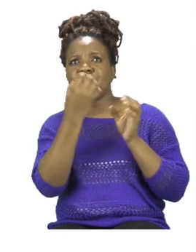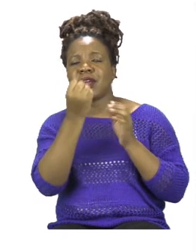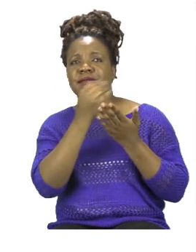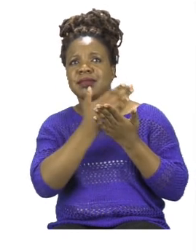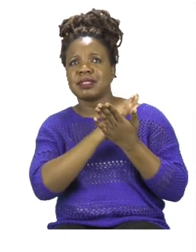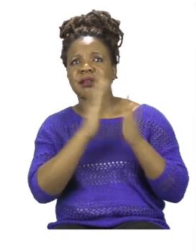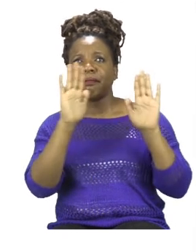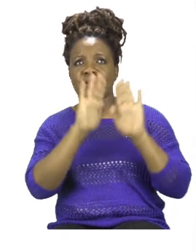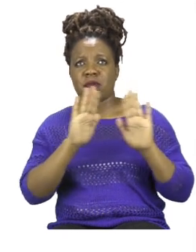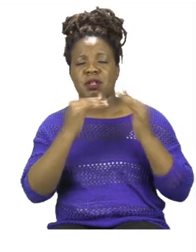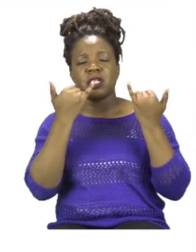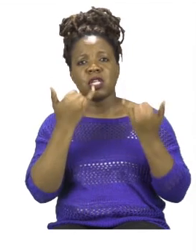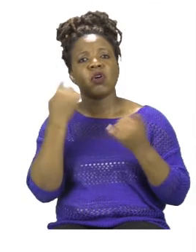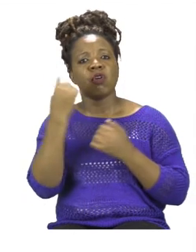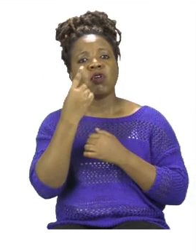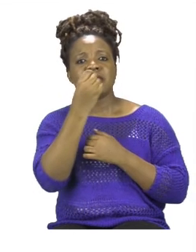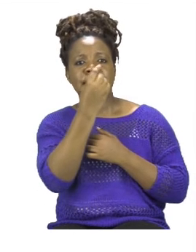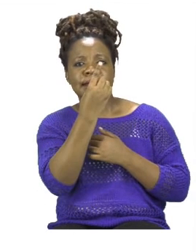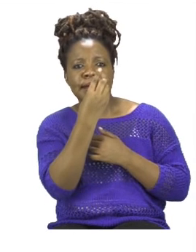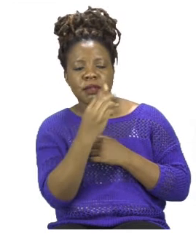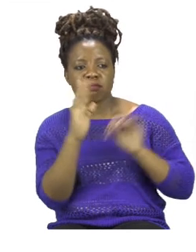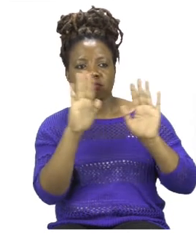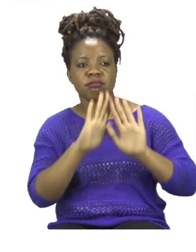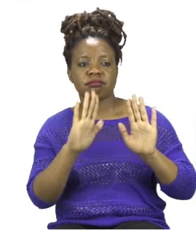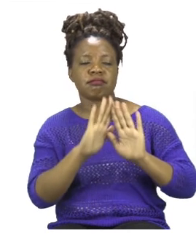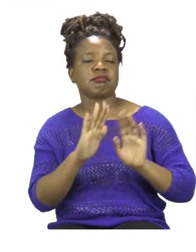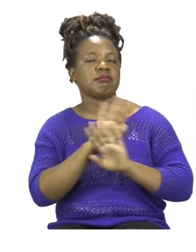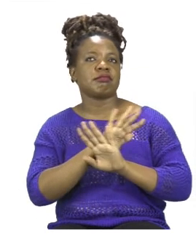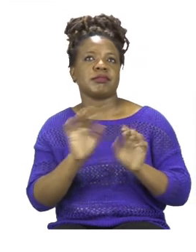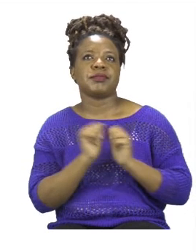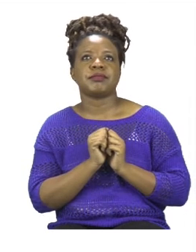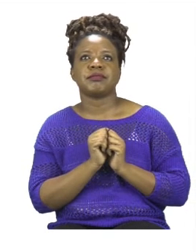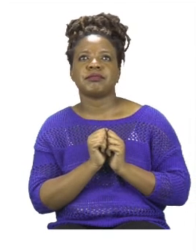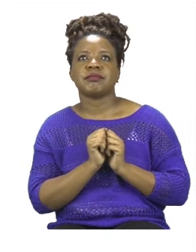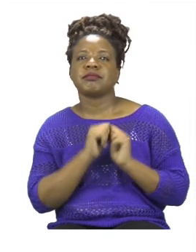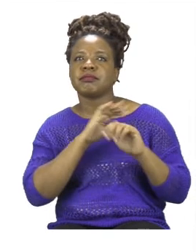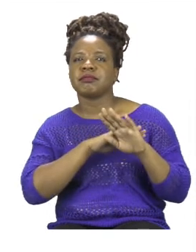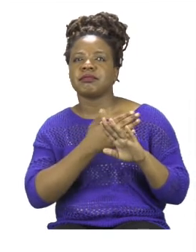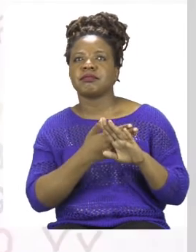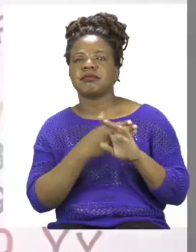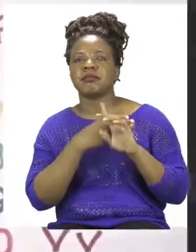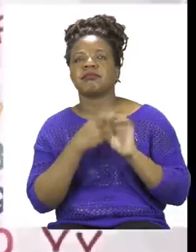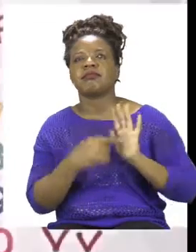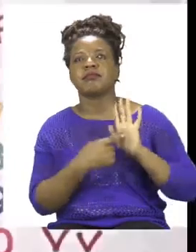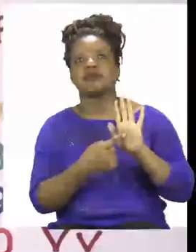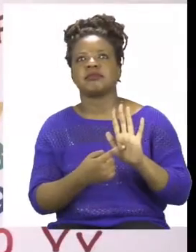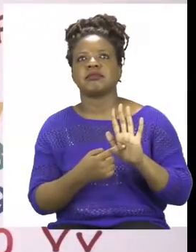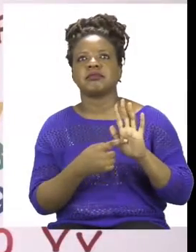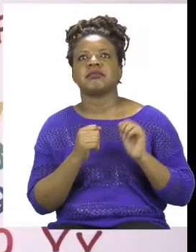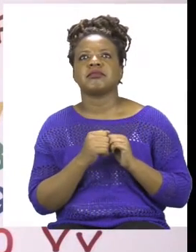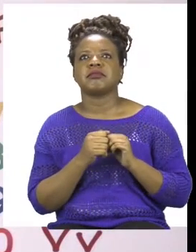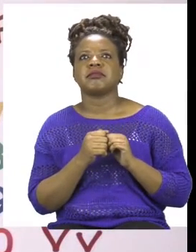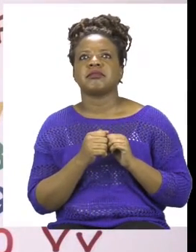answer in the little box below. Let's do an example on the board. Now I